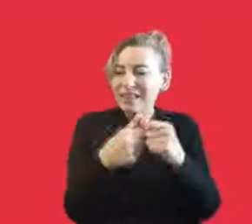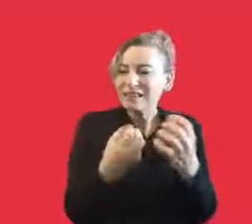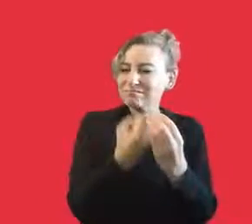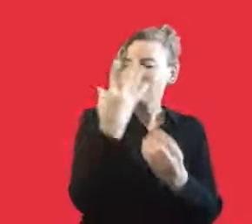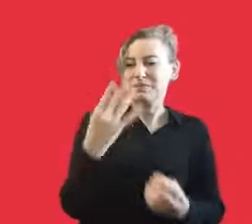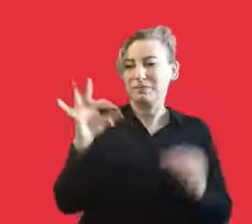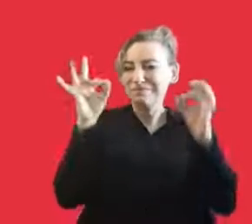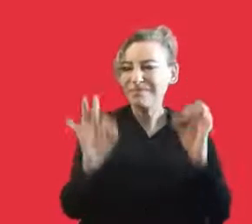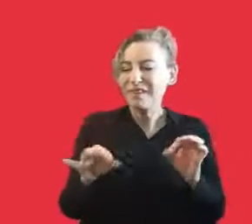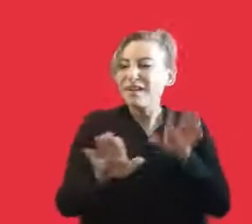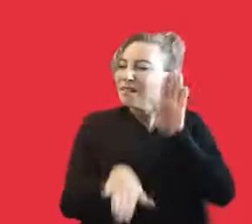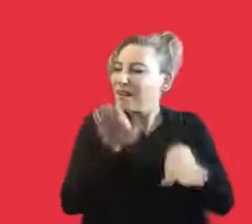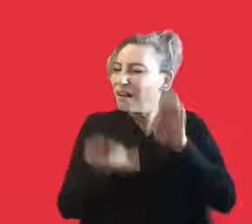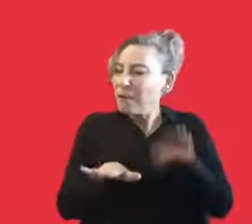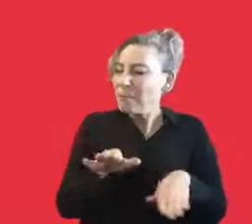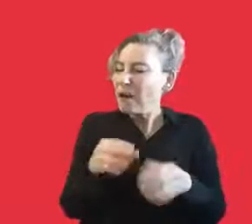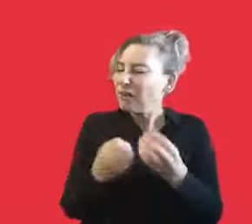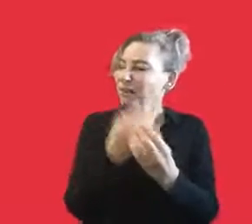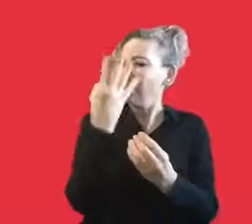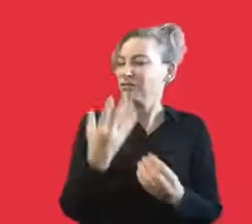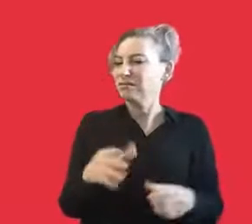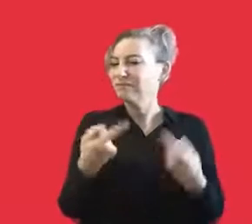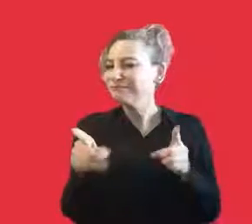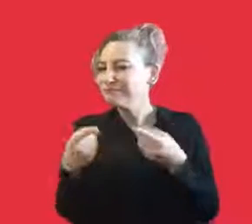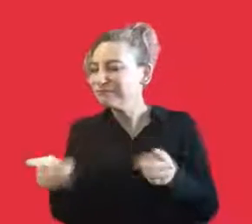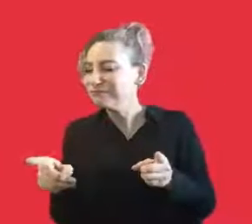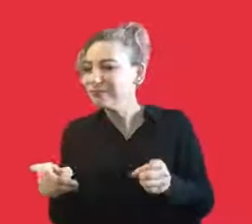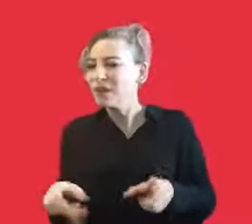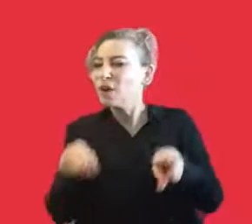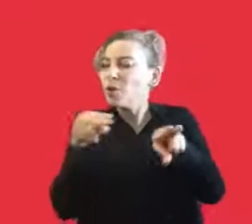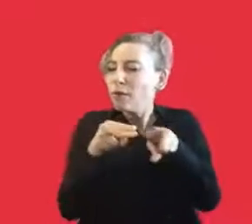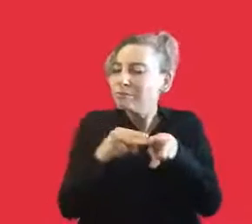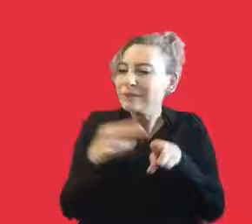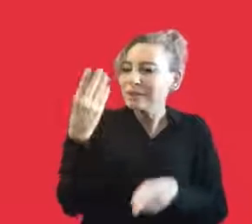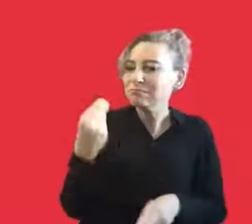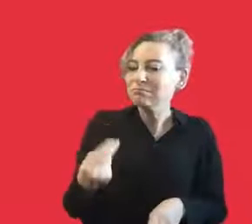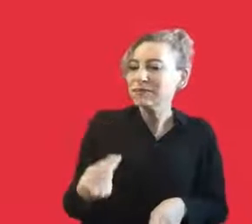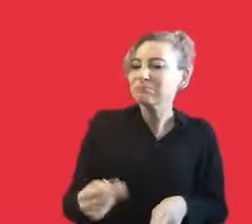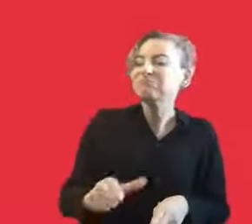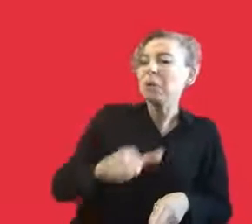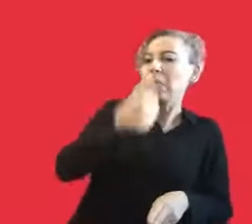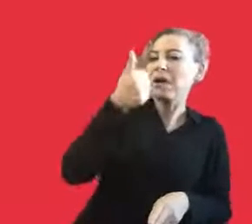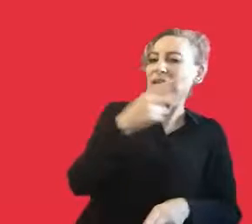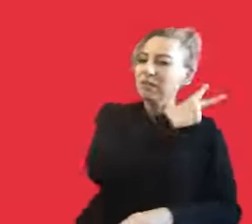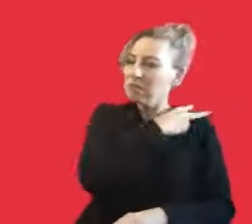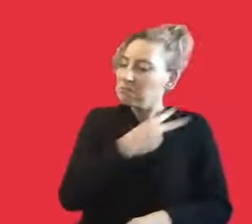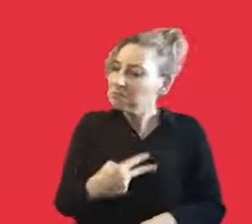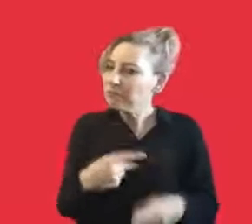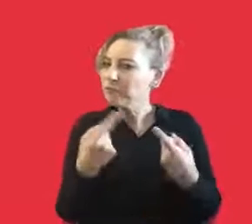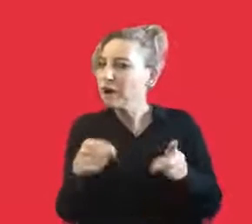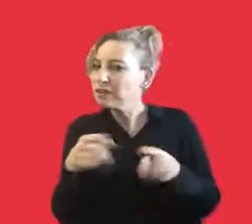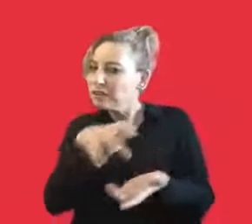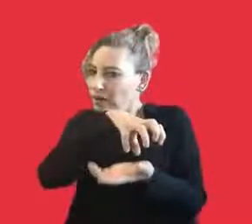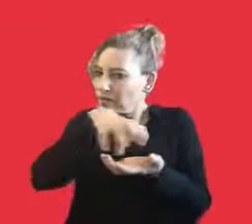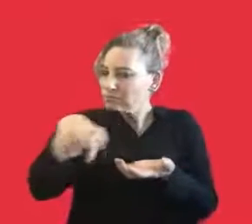re-establish connections. And there are so many campaigns right now. And as cooperative, we also have to